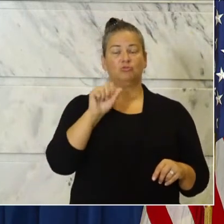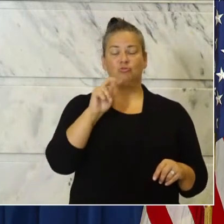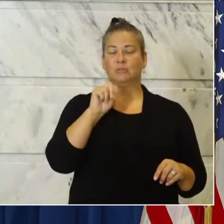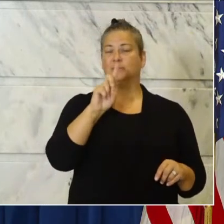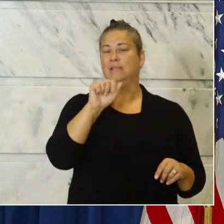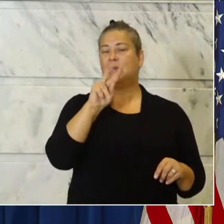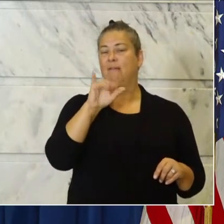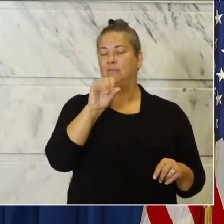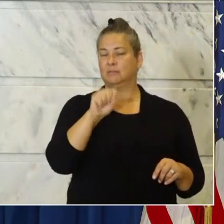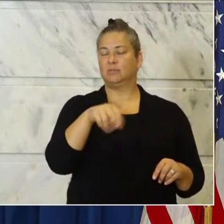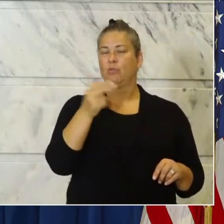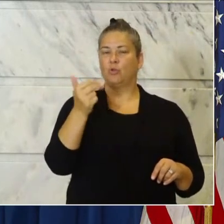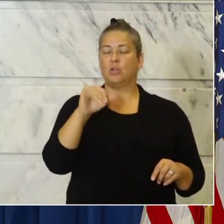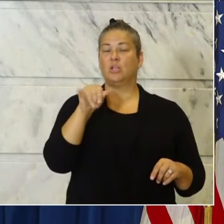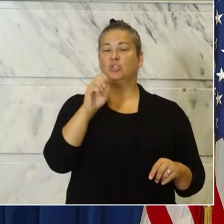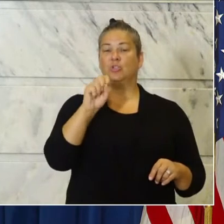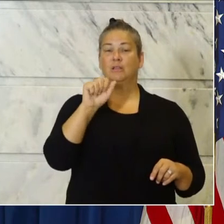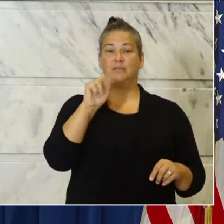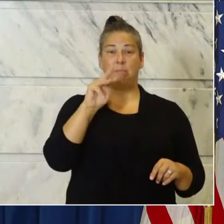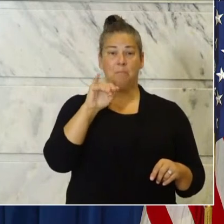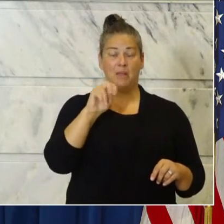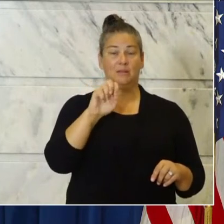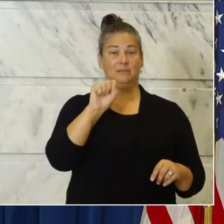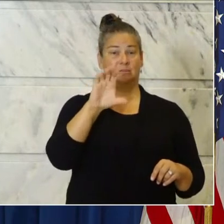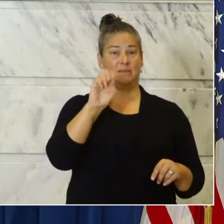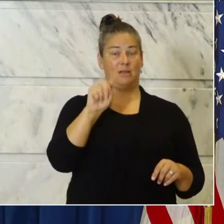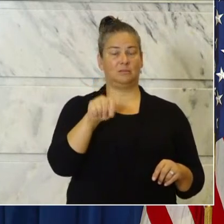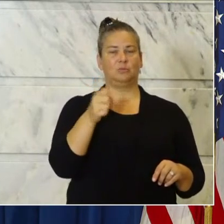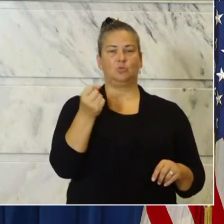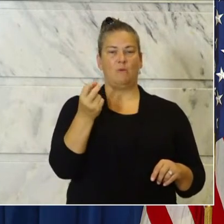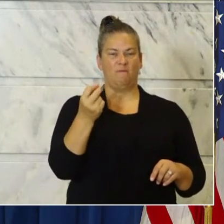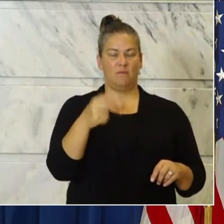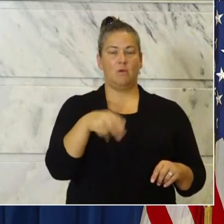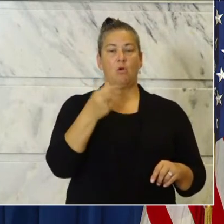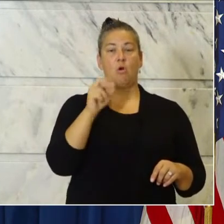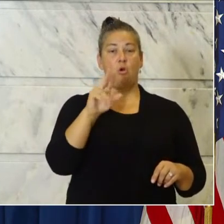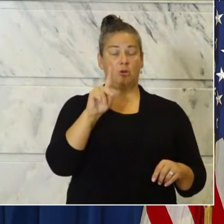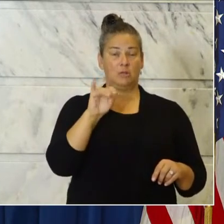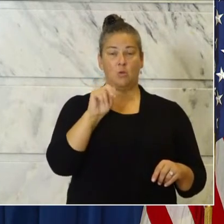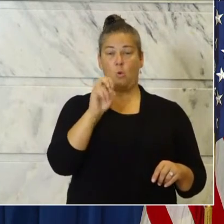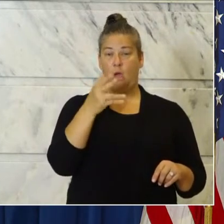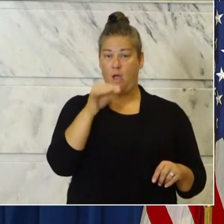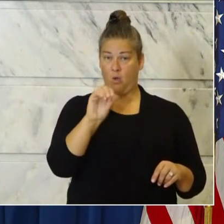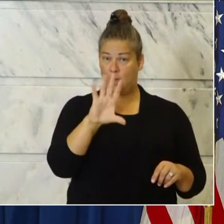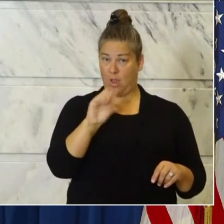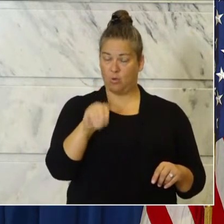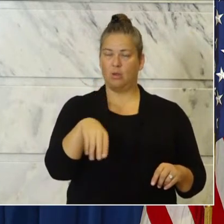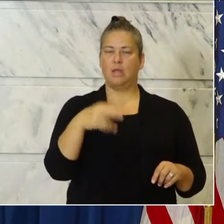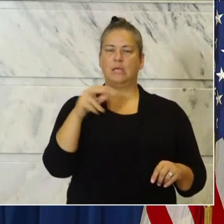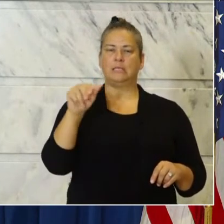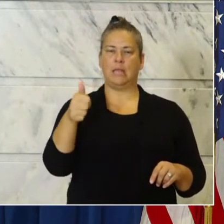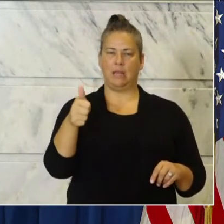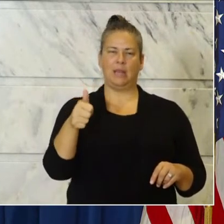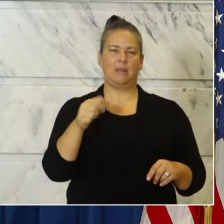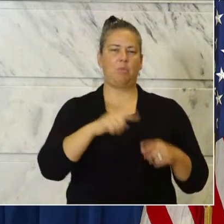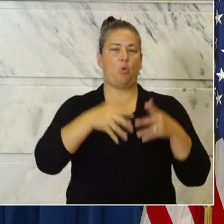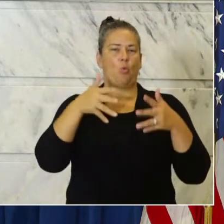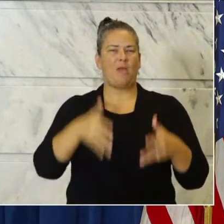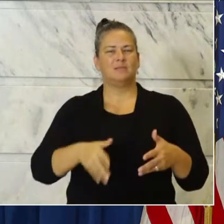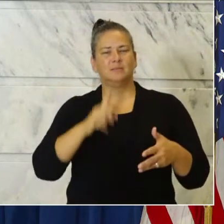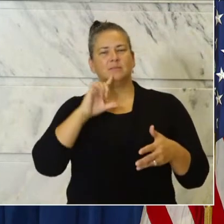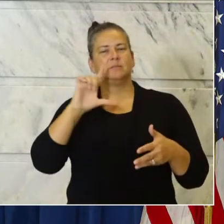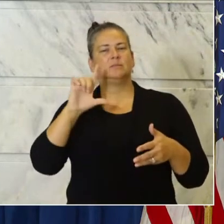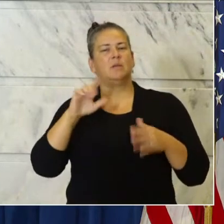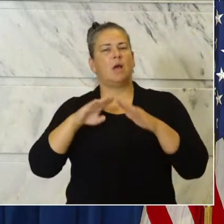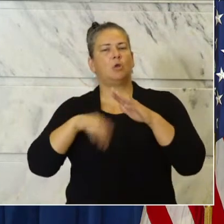Davis 13, Jessamine and Scott 12, Harden and Ohio County 10. So the rest of it